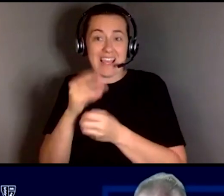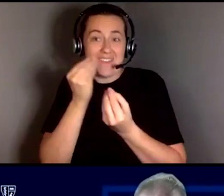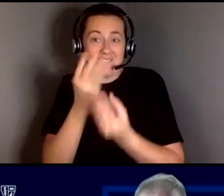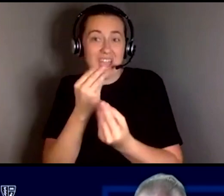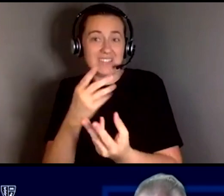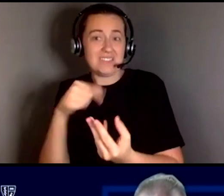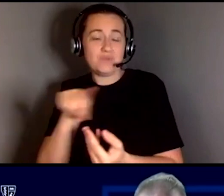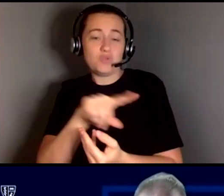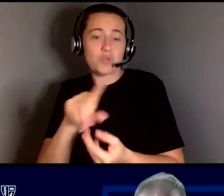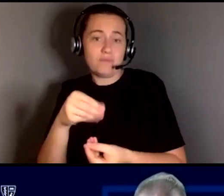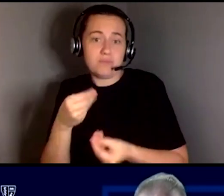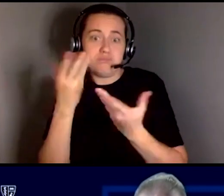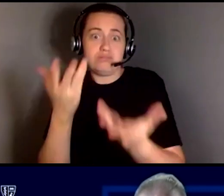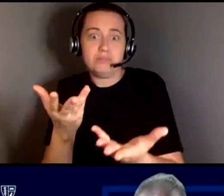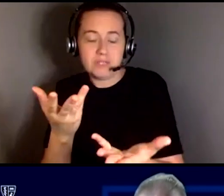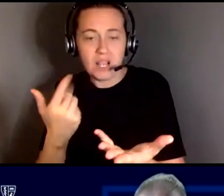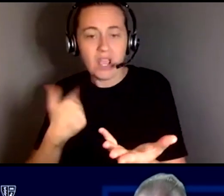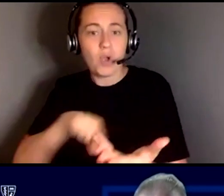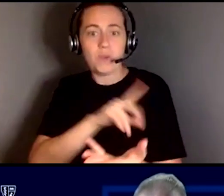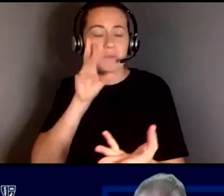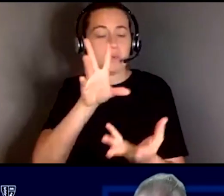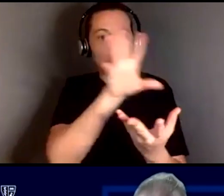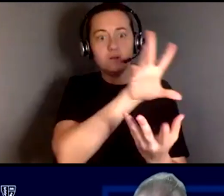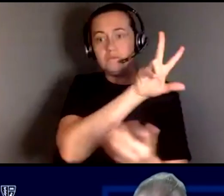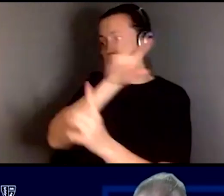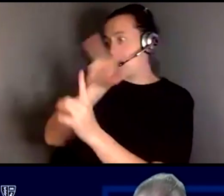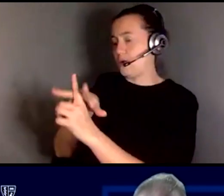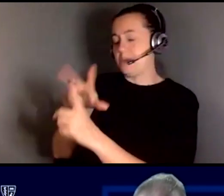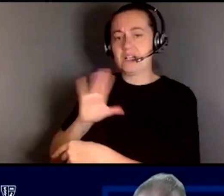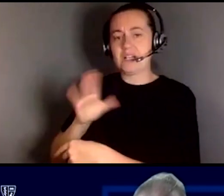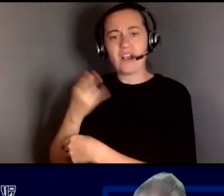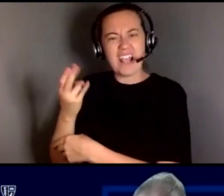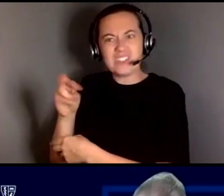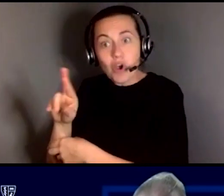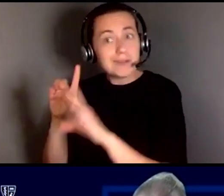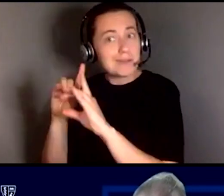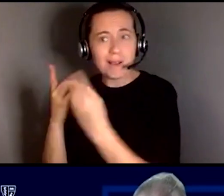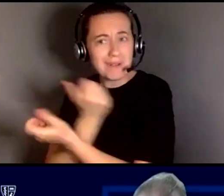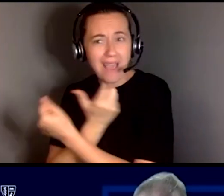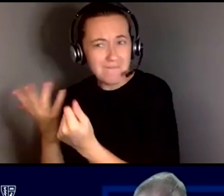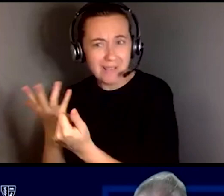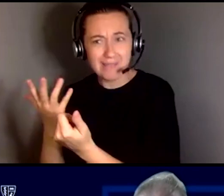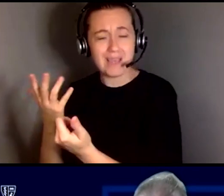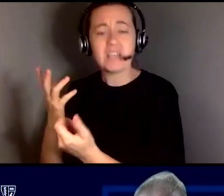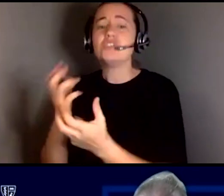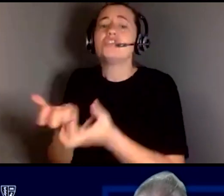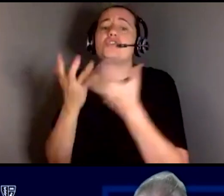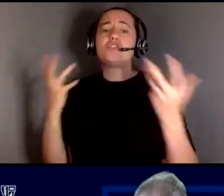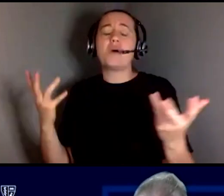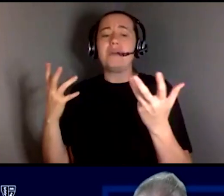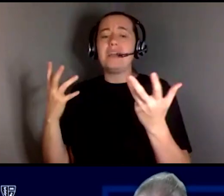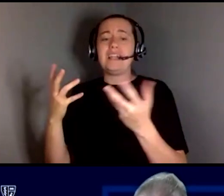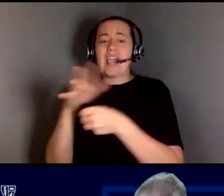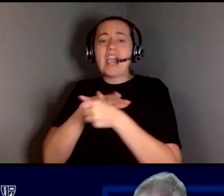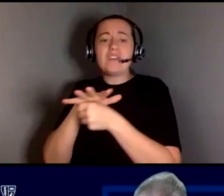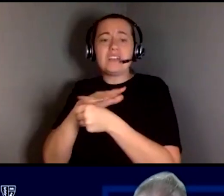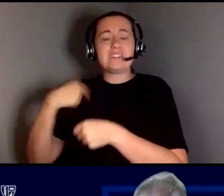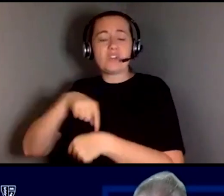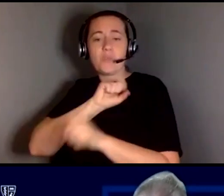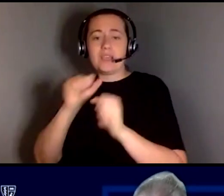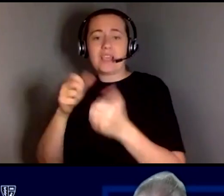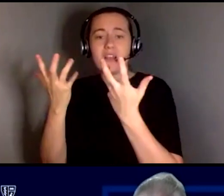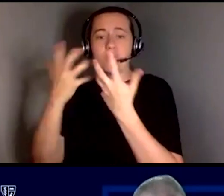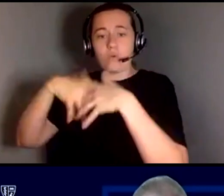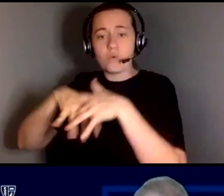know, even in our HR department with new employees. You know, there are so many areas that at Downstate, we can incorporate, you know, these